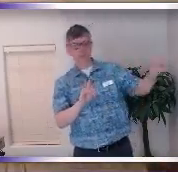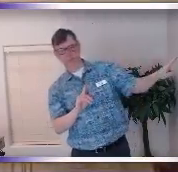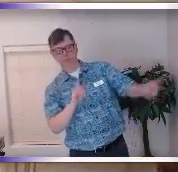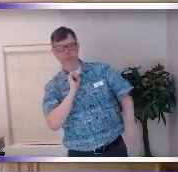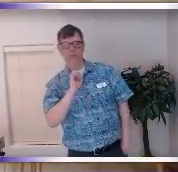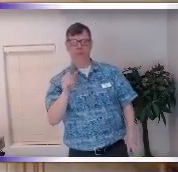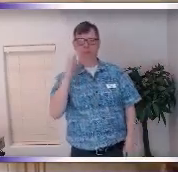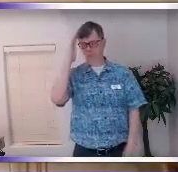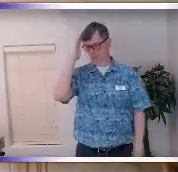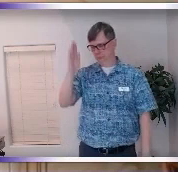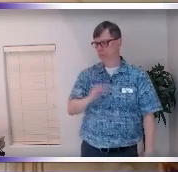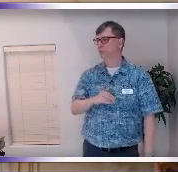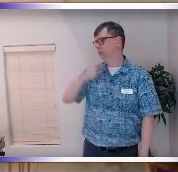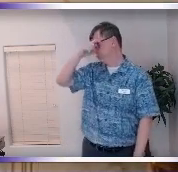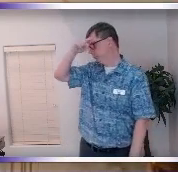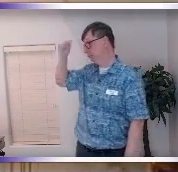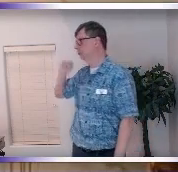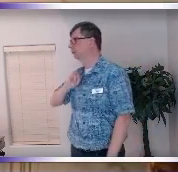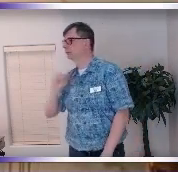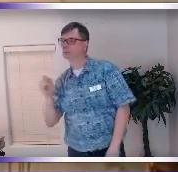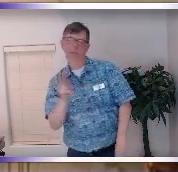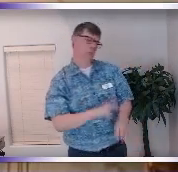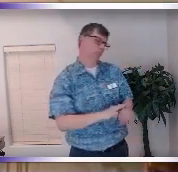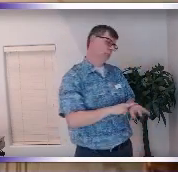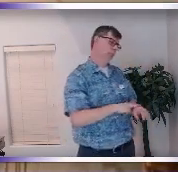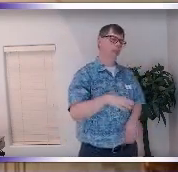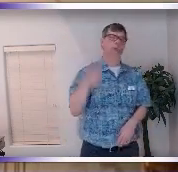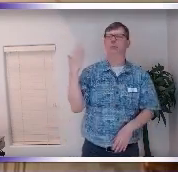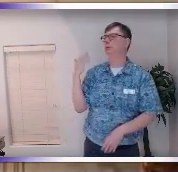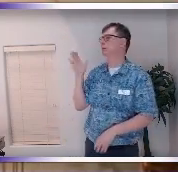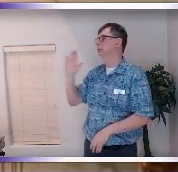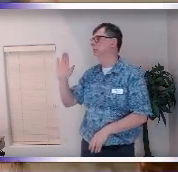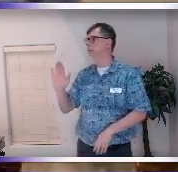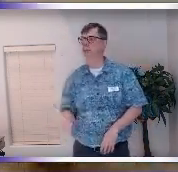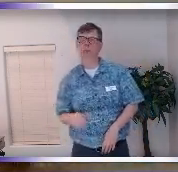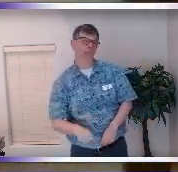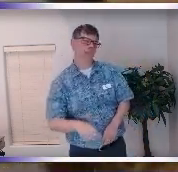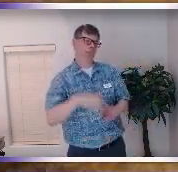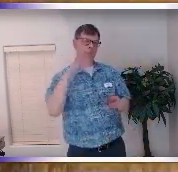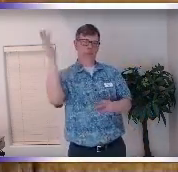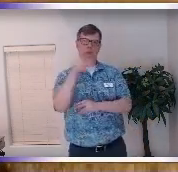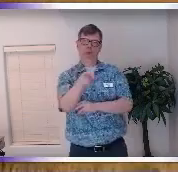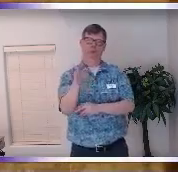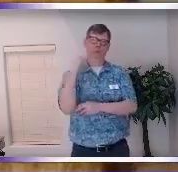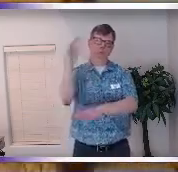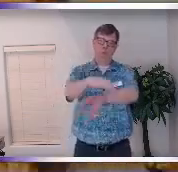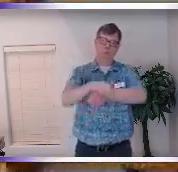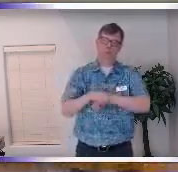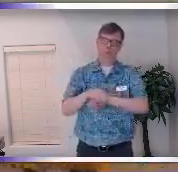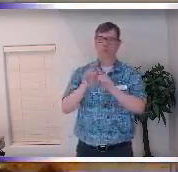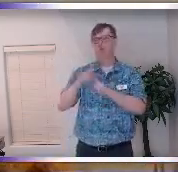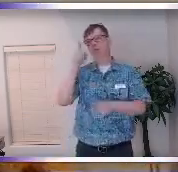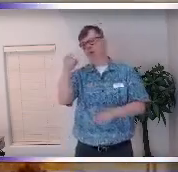I will recognize in myself where and when I have been that and I will see your light and I will hold it for you until you can hold it for